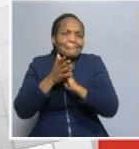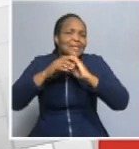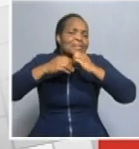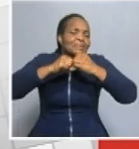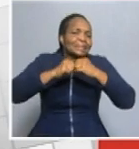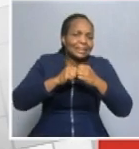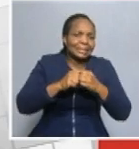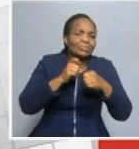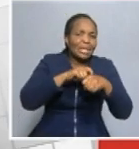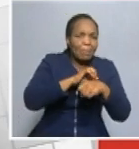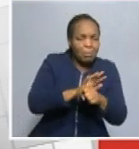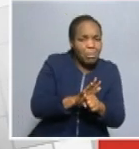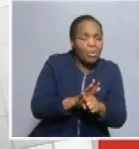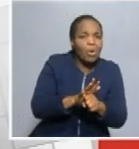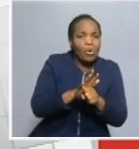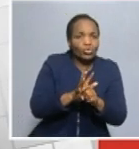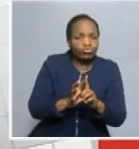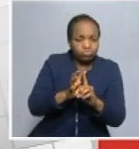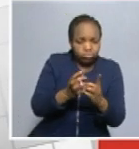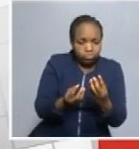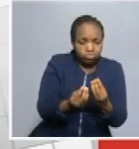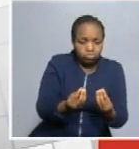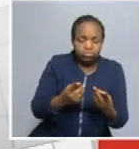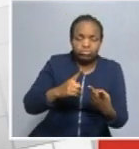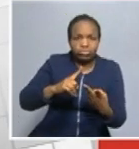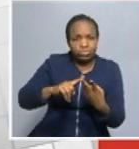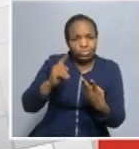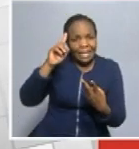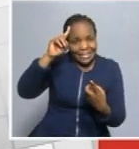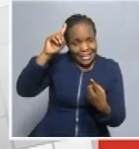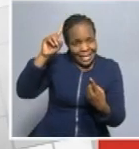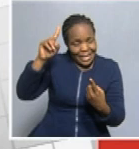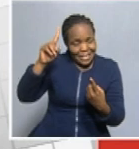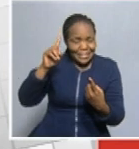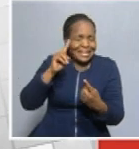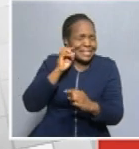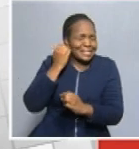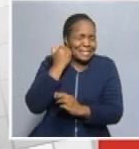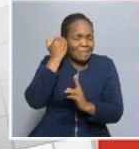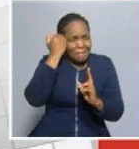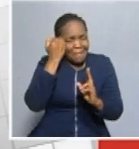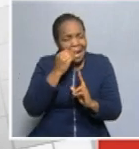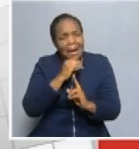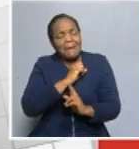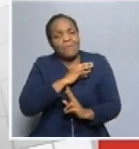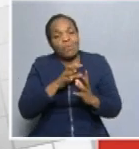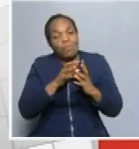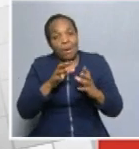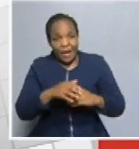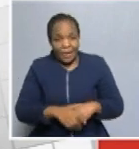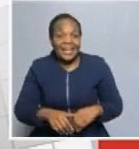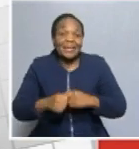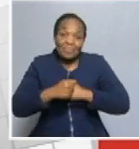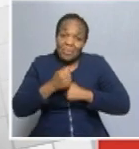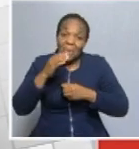teachers and the learners is just on the increase. And professionals, but also parents and teachers, are critical